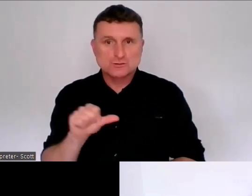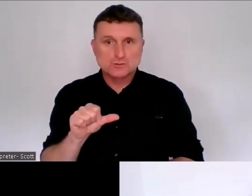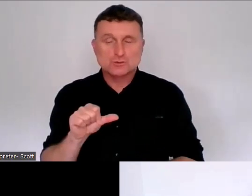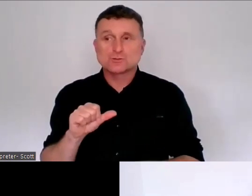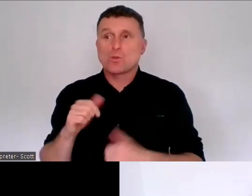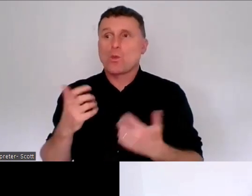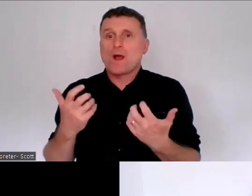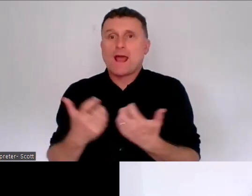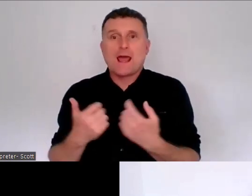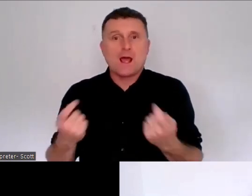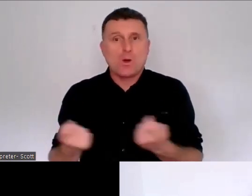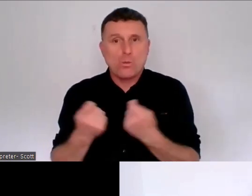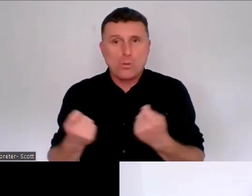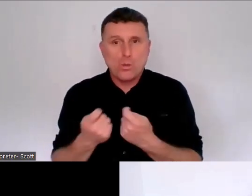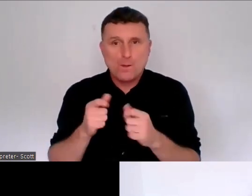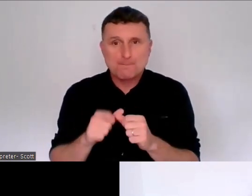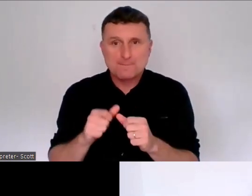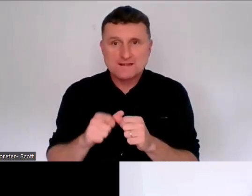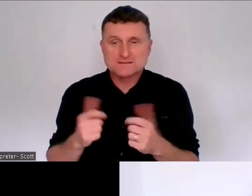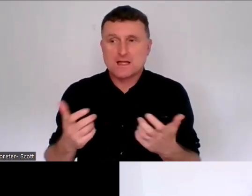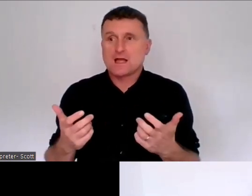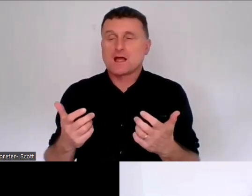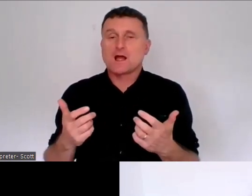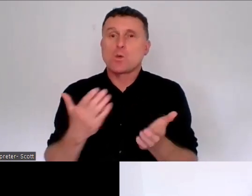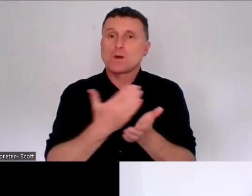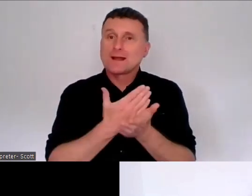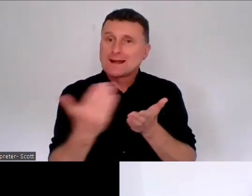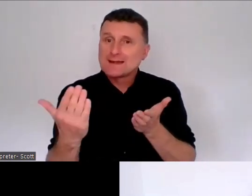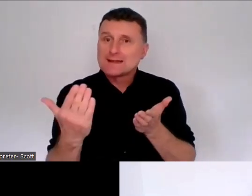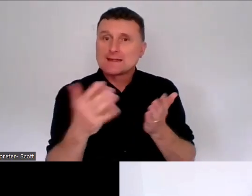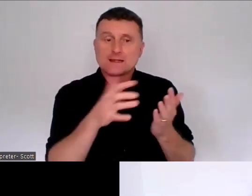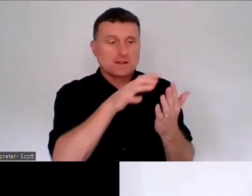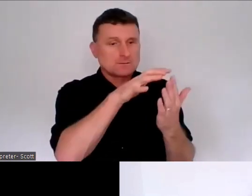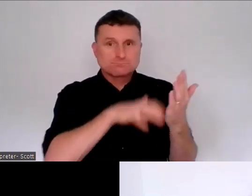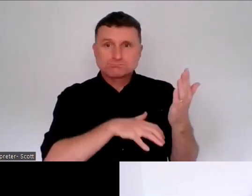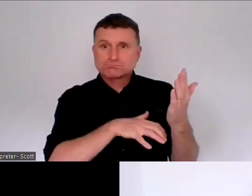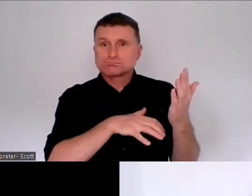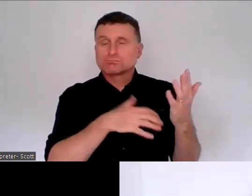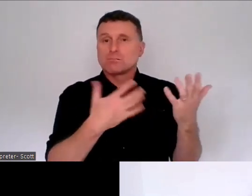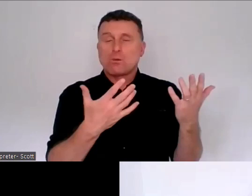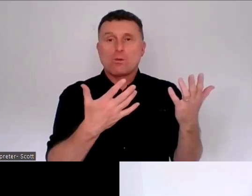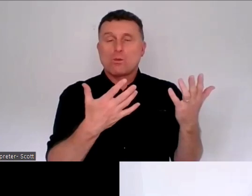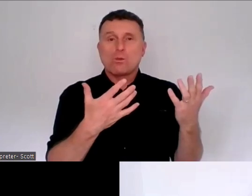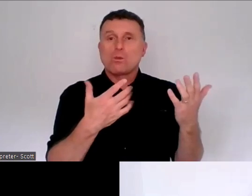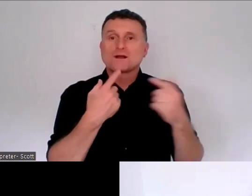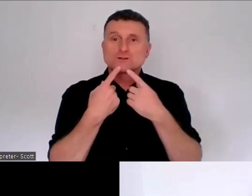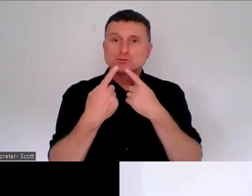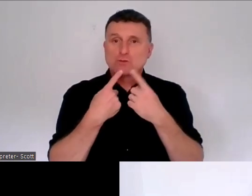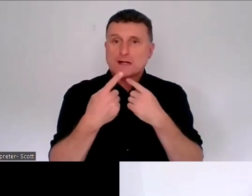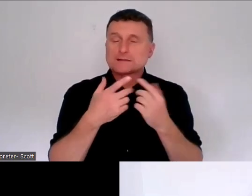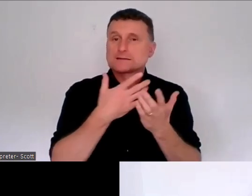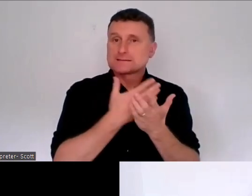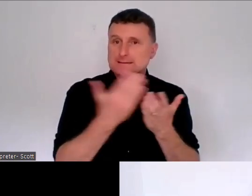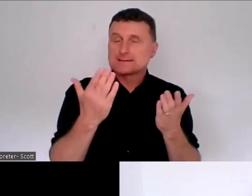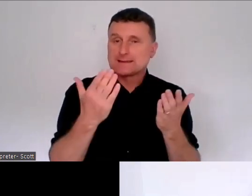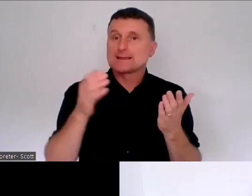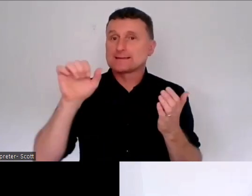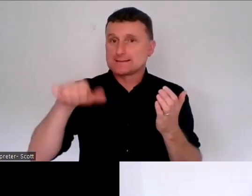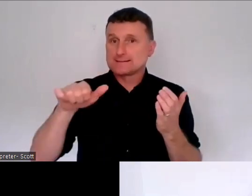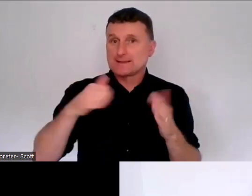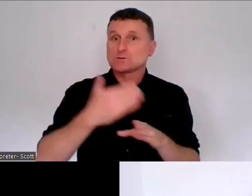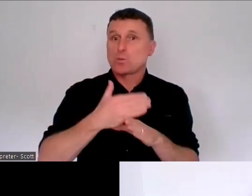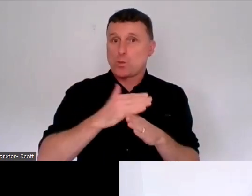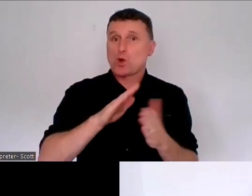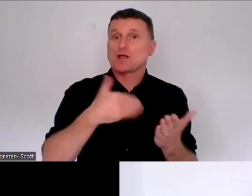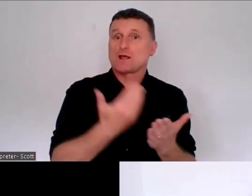like more clear drafting and clear instructions. So those are the things that would definitely be front